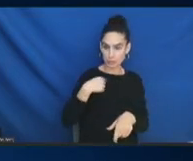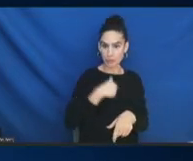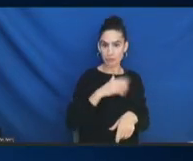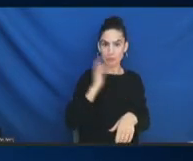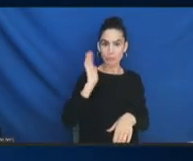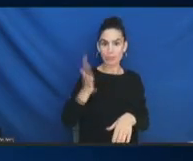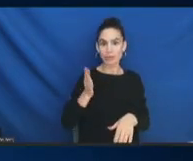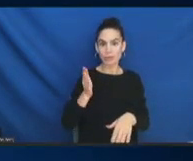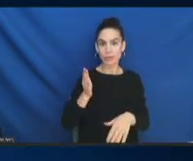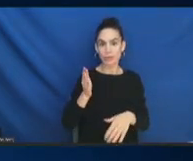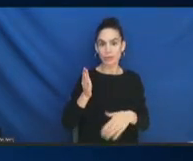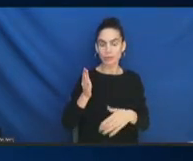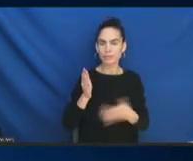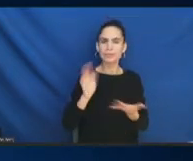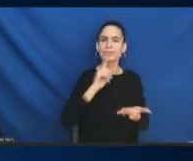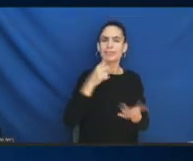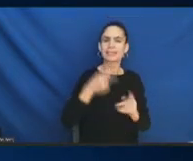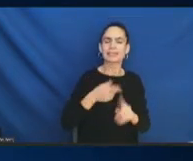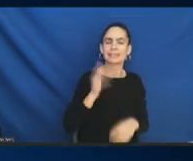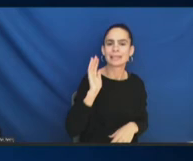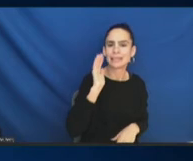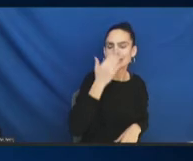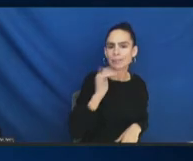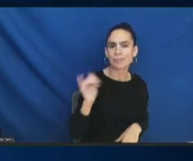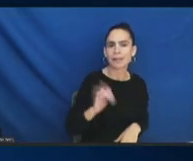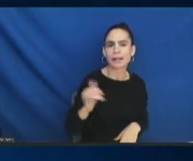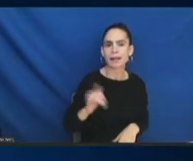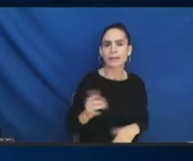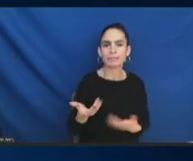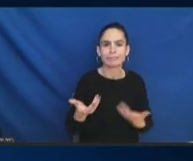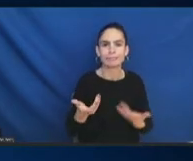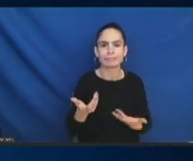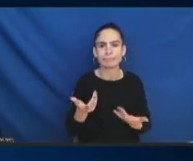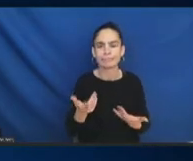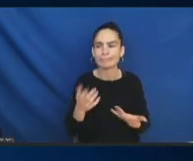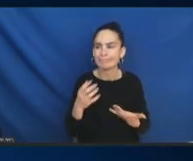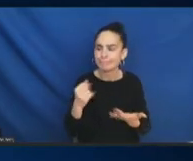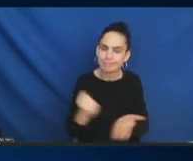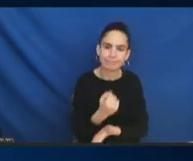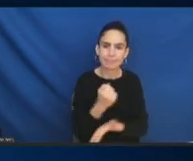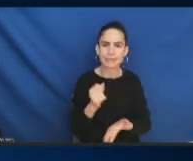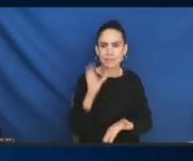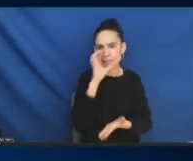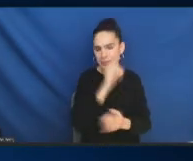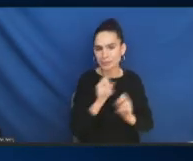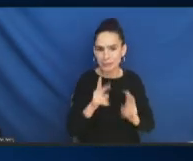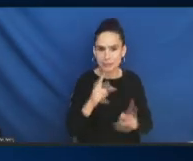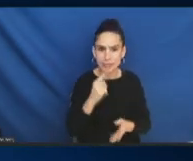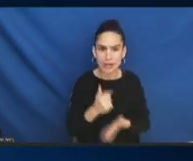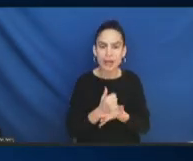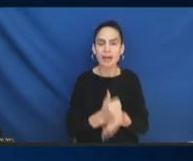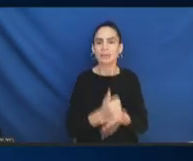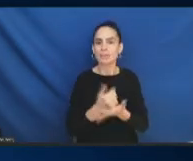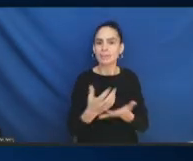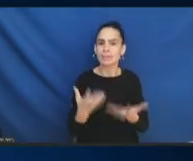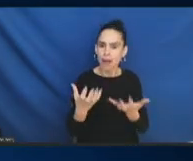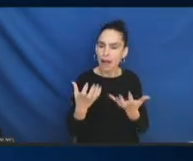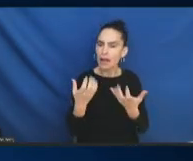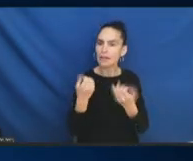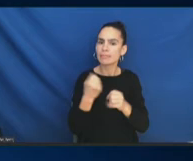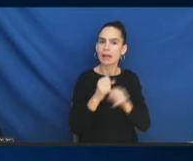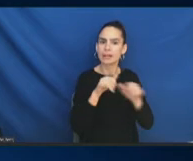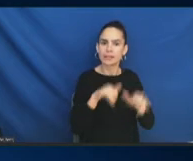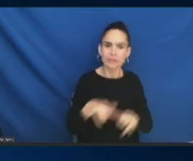to be a missed opportunity if we couldn't help generate some of that consistency and uniformity amongst the agencies?